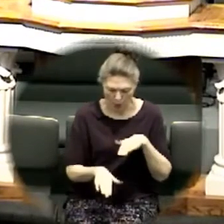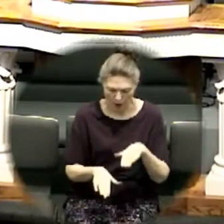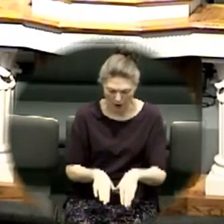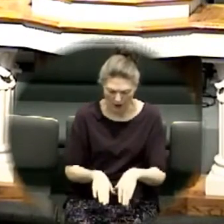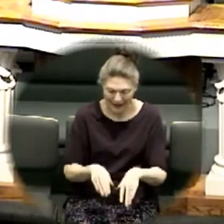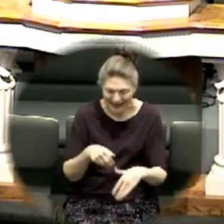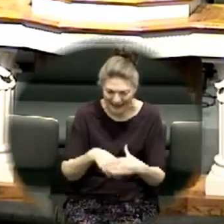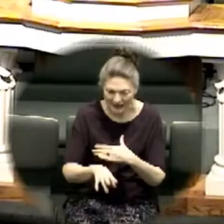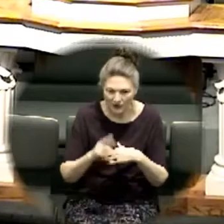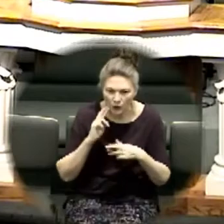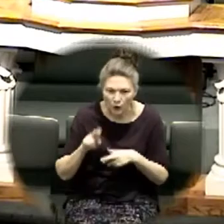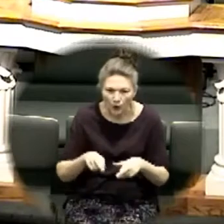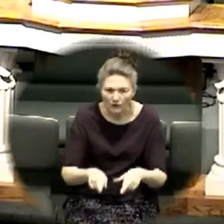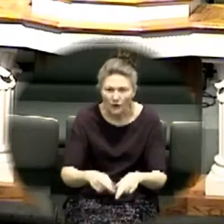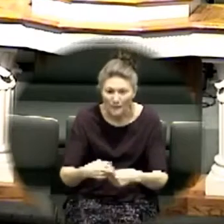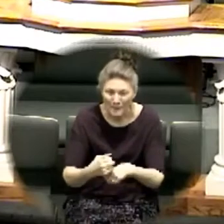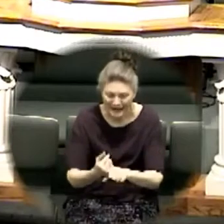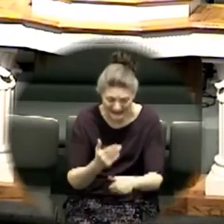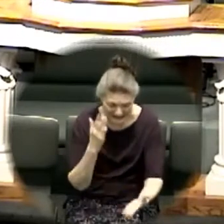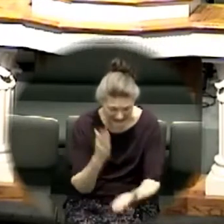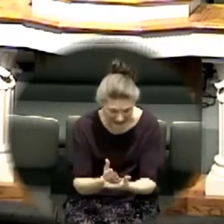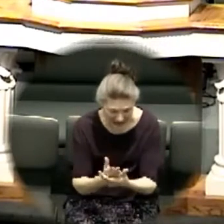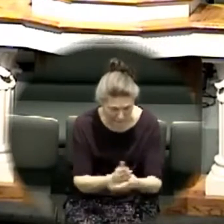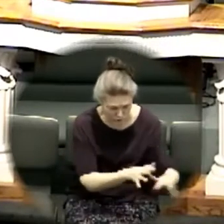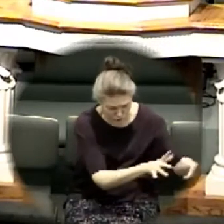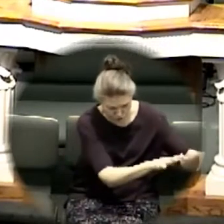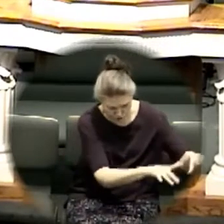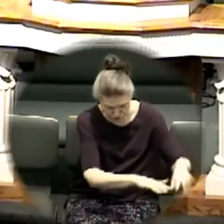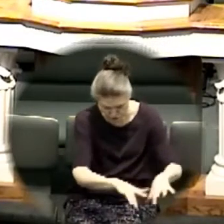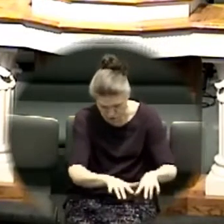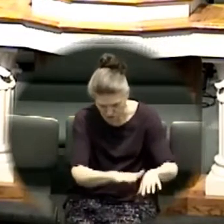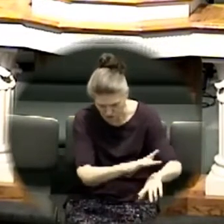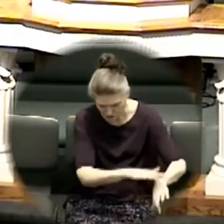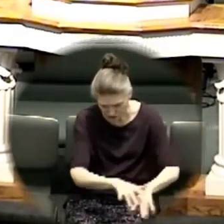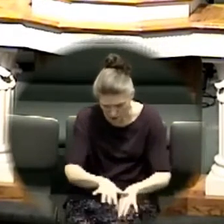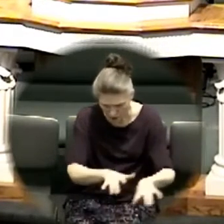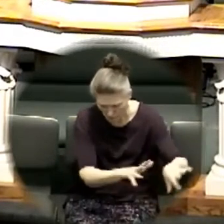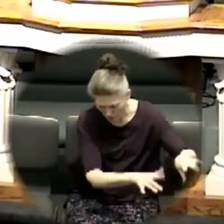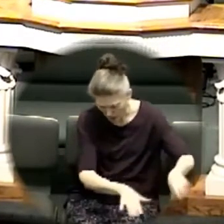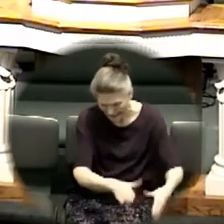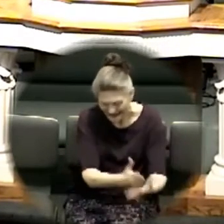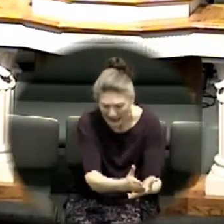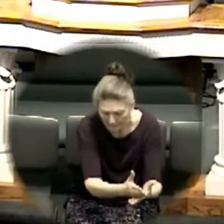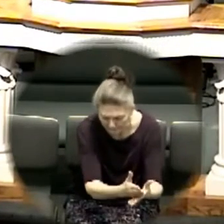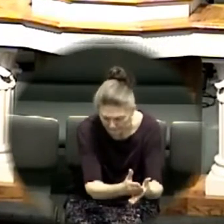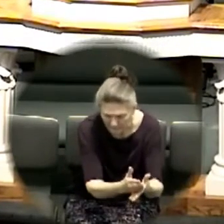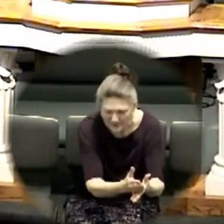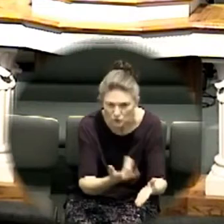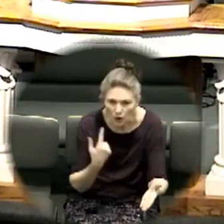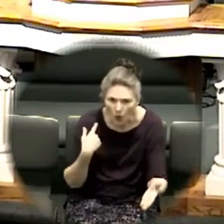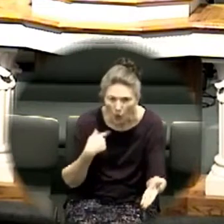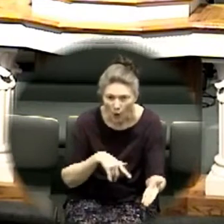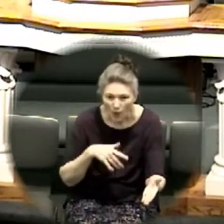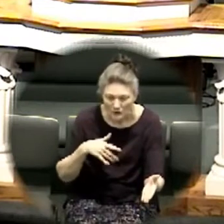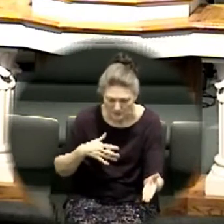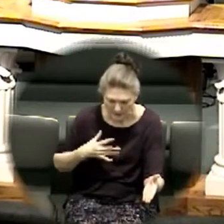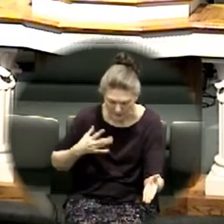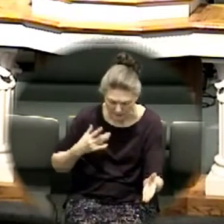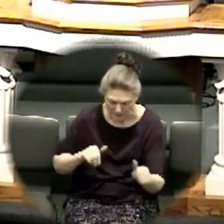that it rolls back so the masses can come and make it across into the promised land